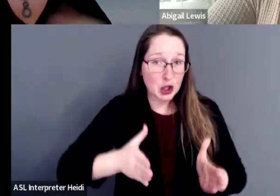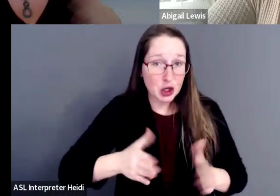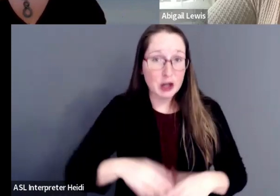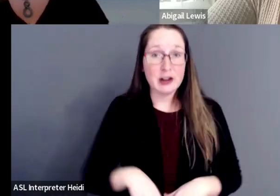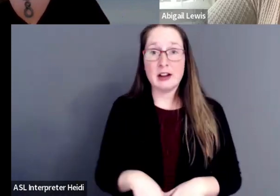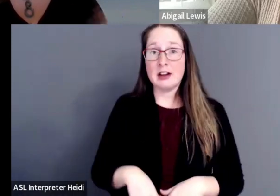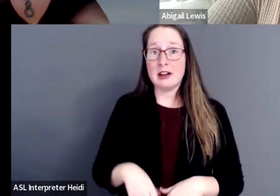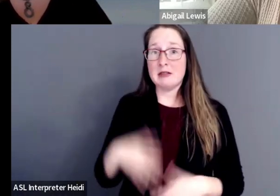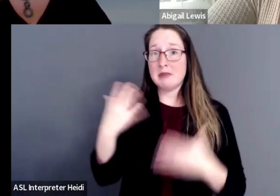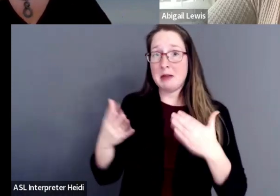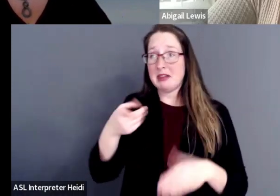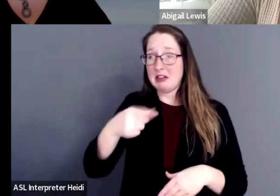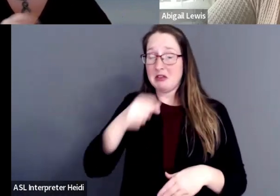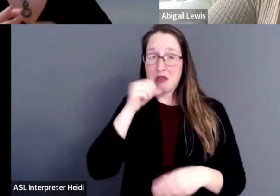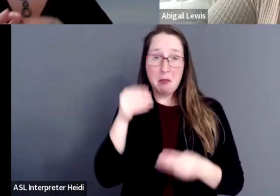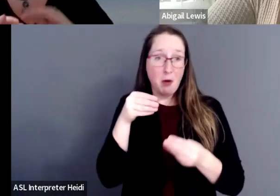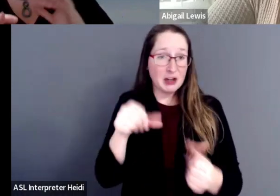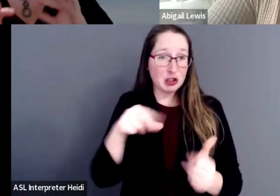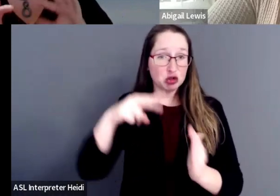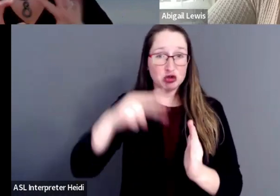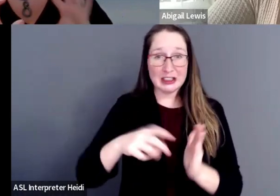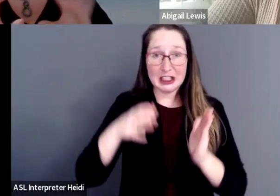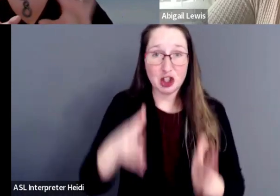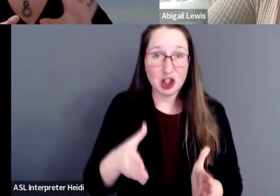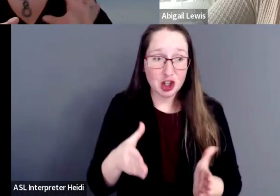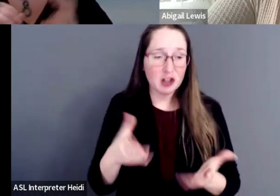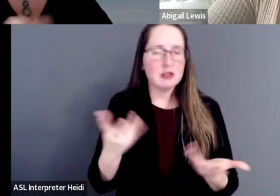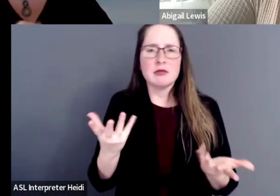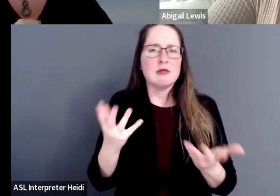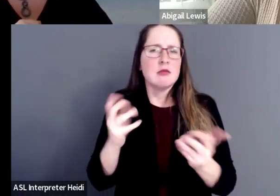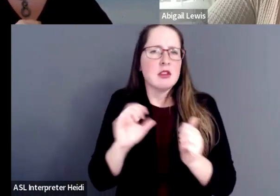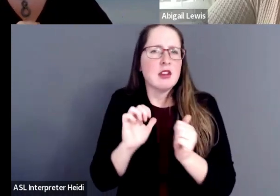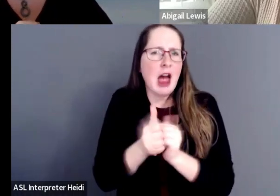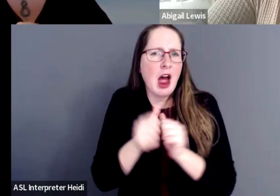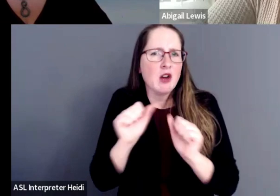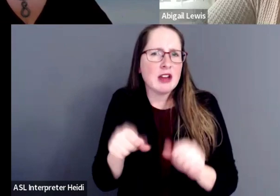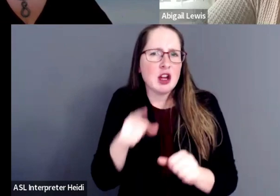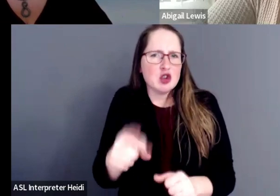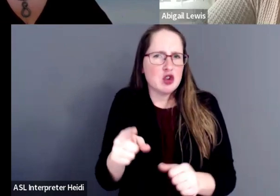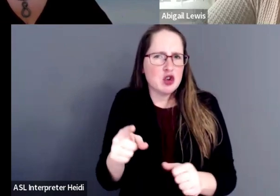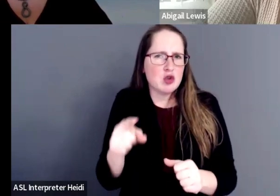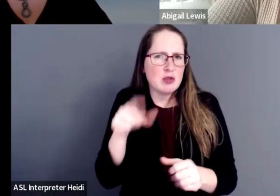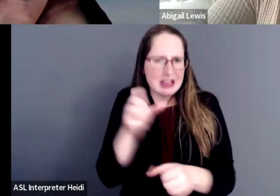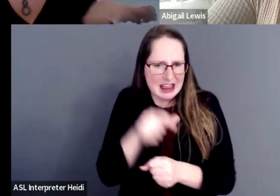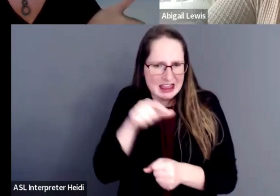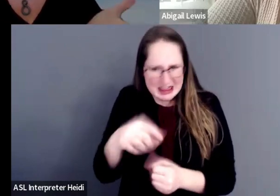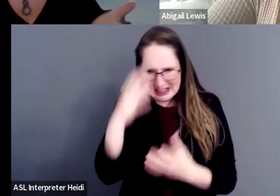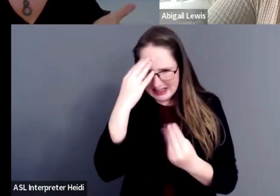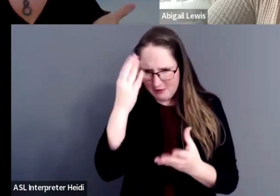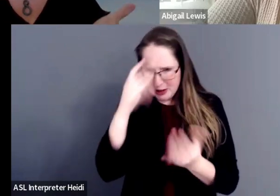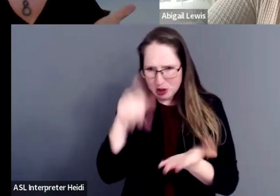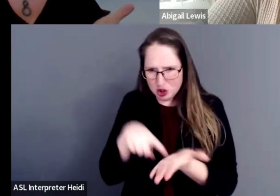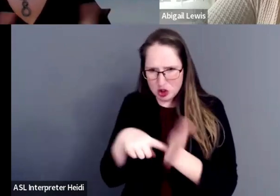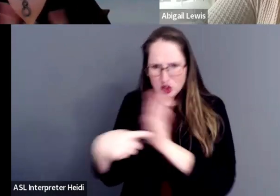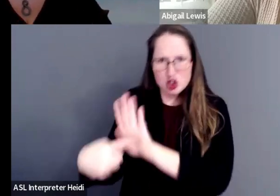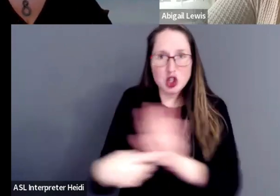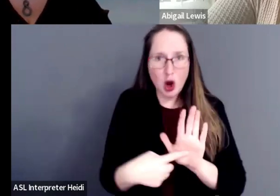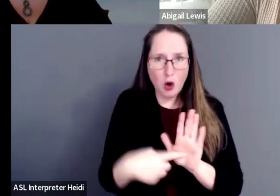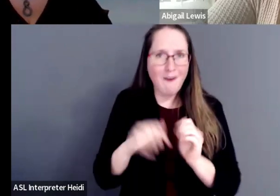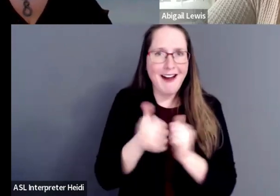proficient reader. So how can we best get this information across? You have art.